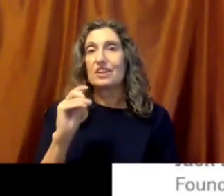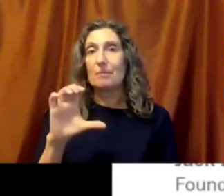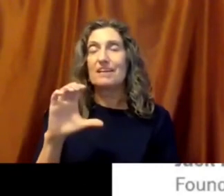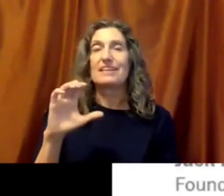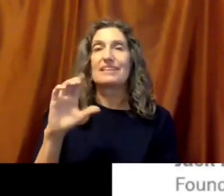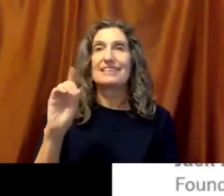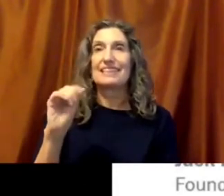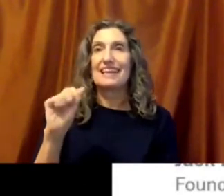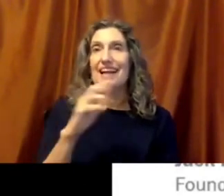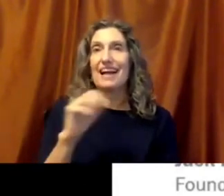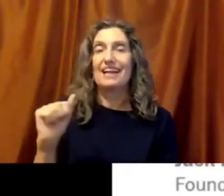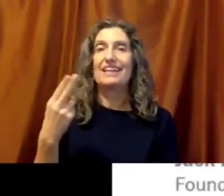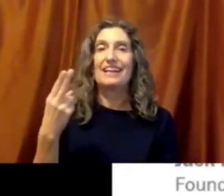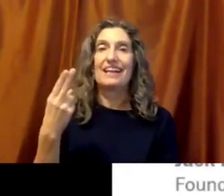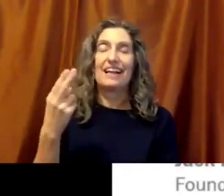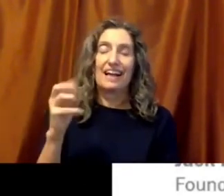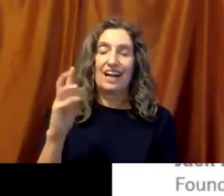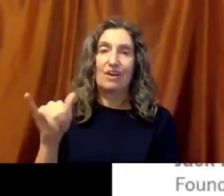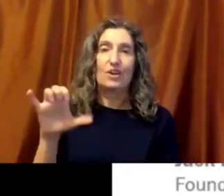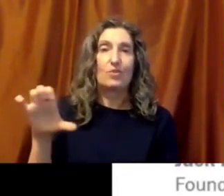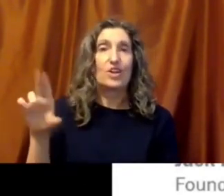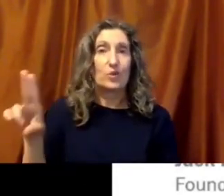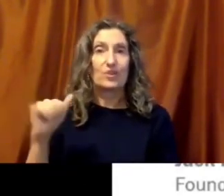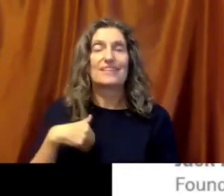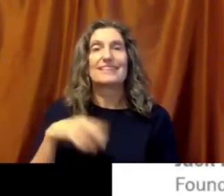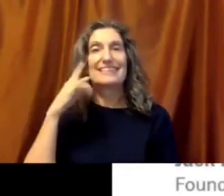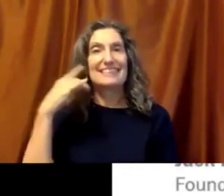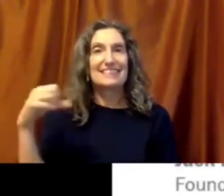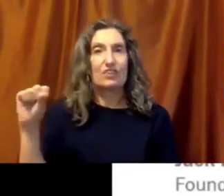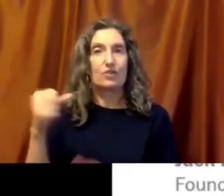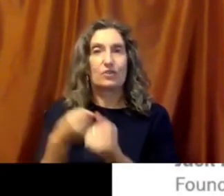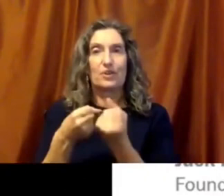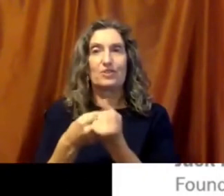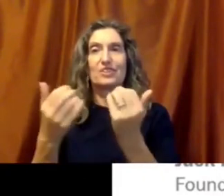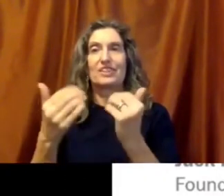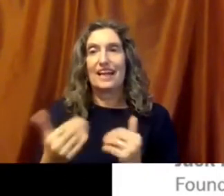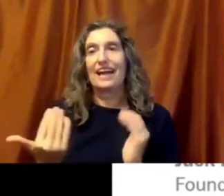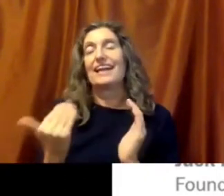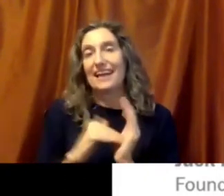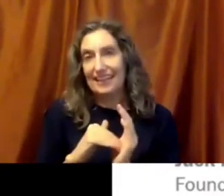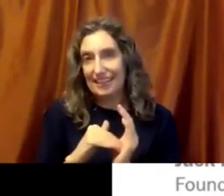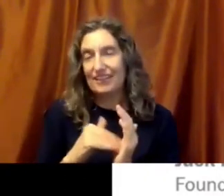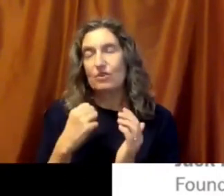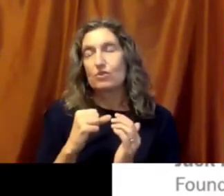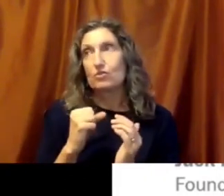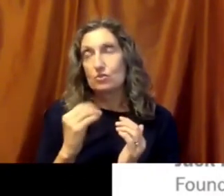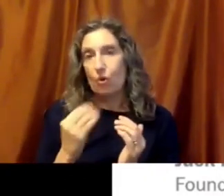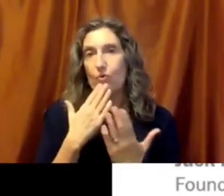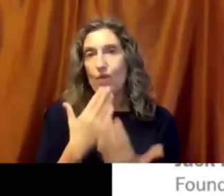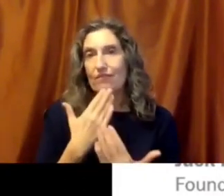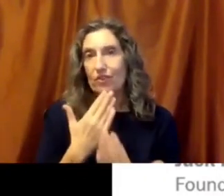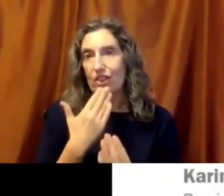Highway Credit Union, our silver sponsors. And we're again, so